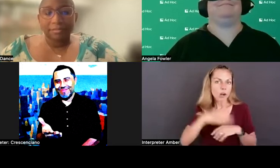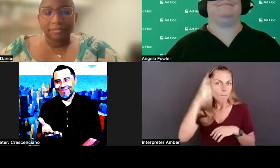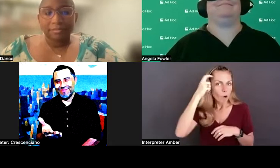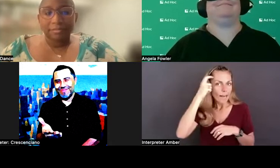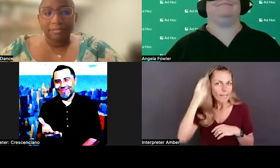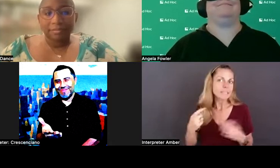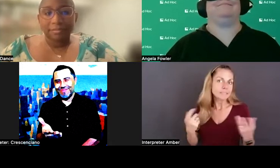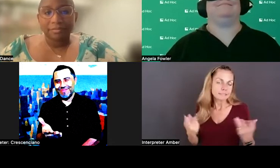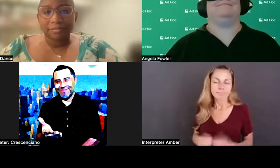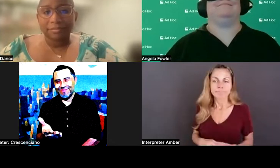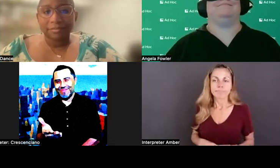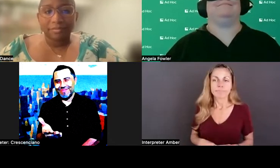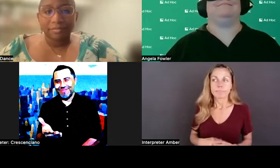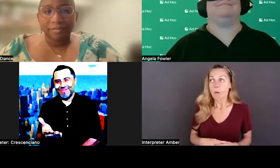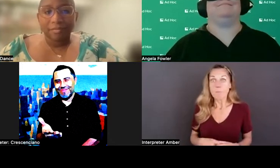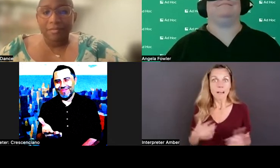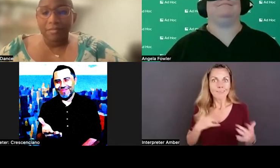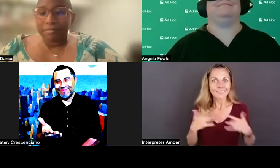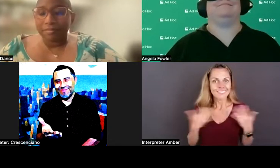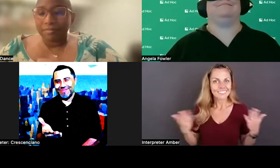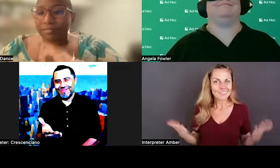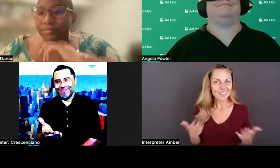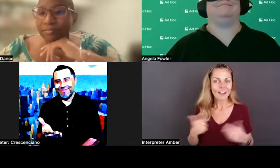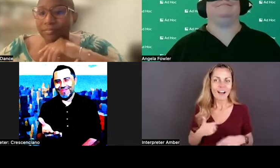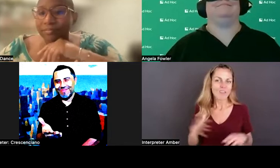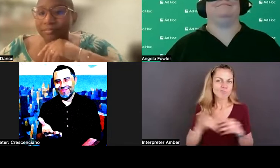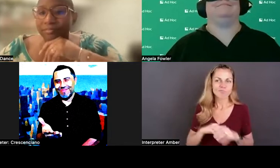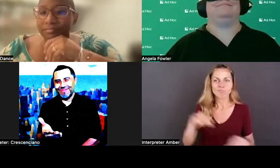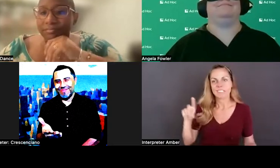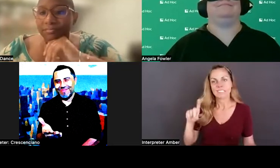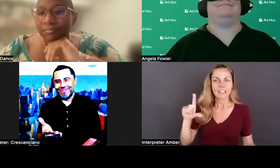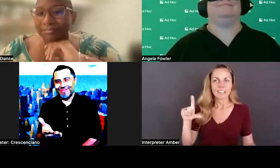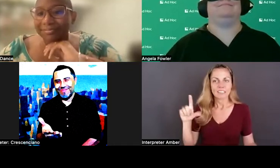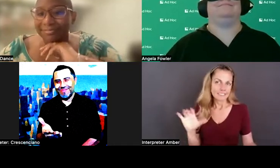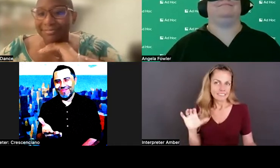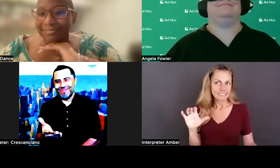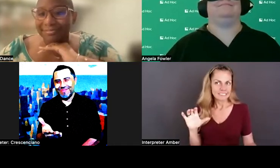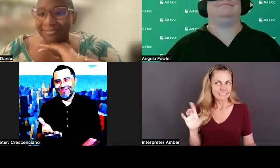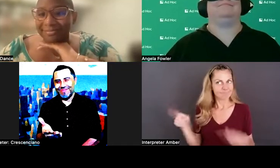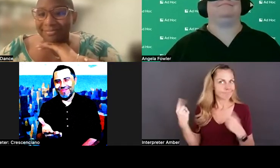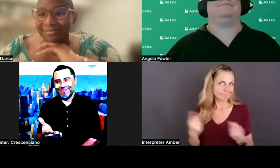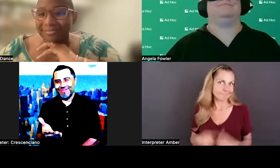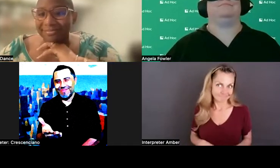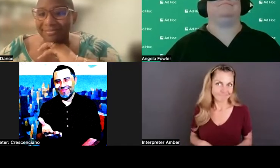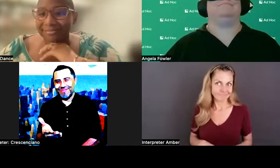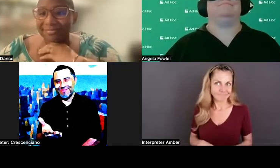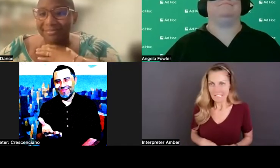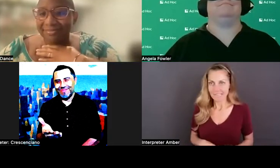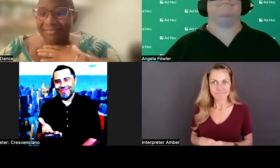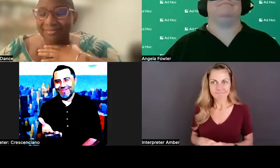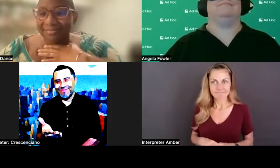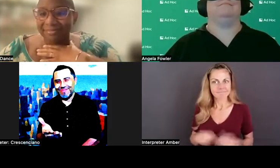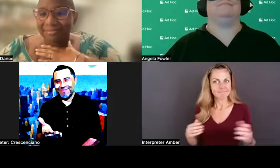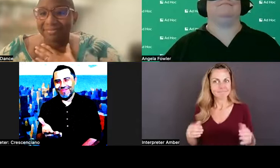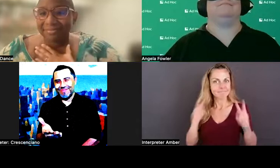And I'm super excited to be here. I've been part of the DLC for a hot minute. And, yeah, look forward to